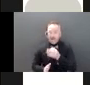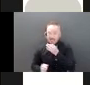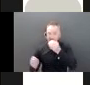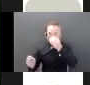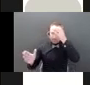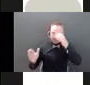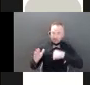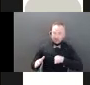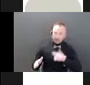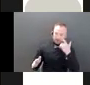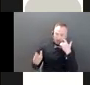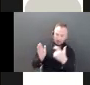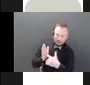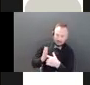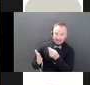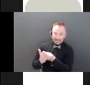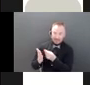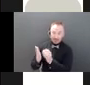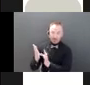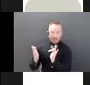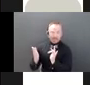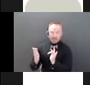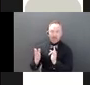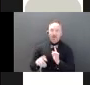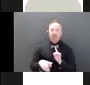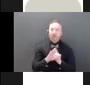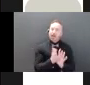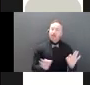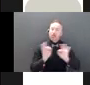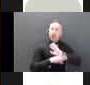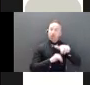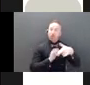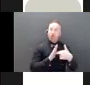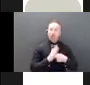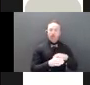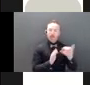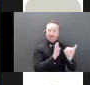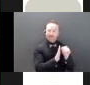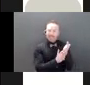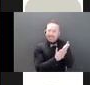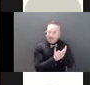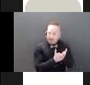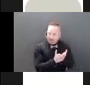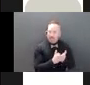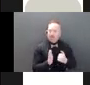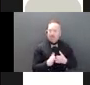but they can play an important role, you know, in identifying some of the warning signs just given their